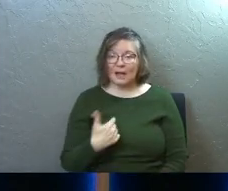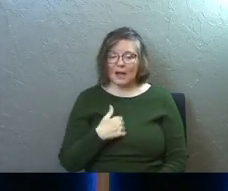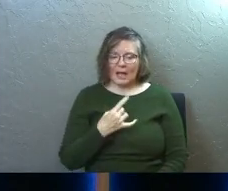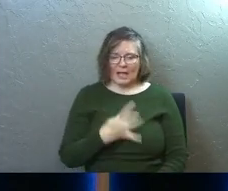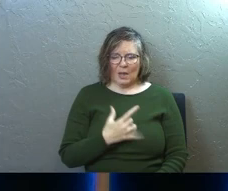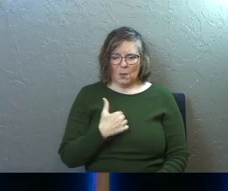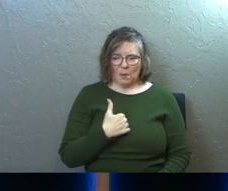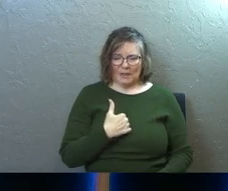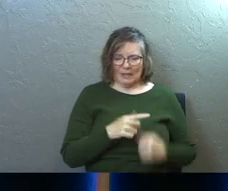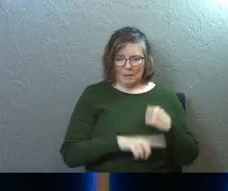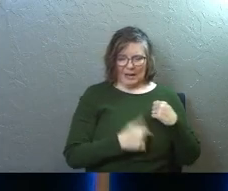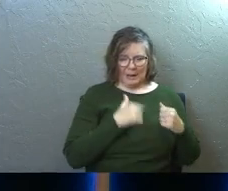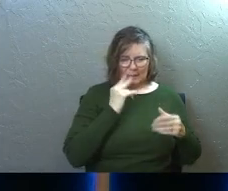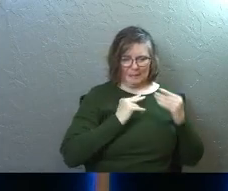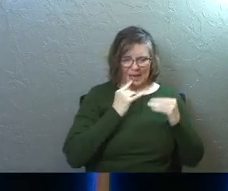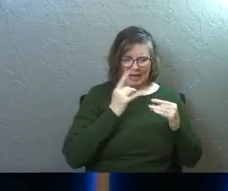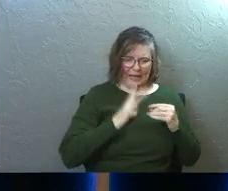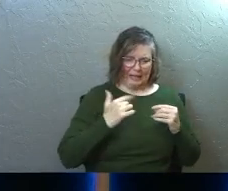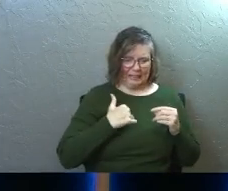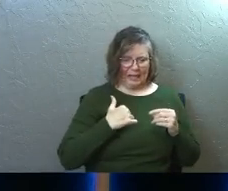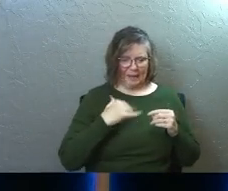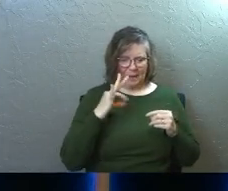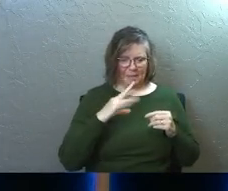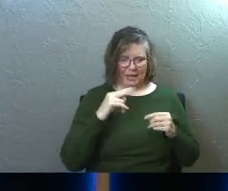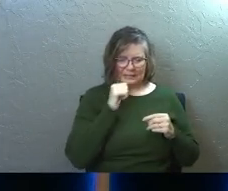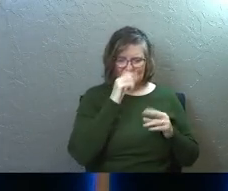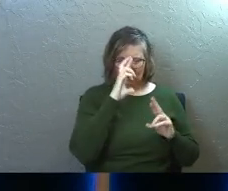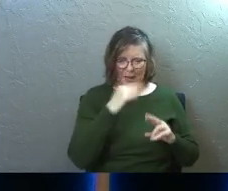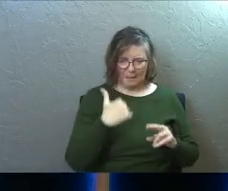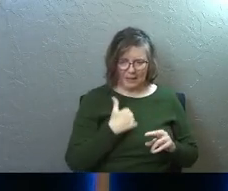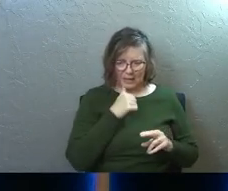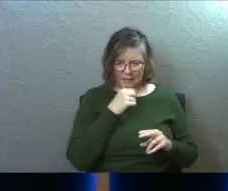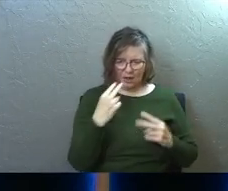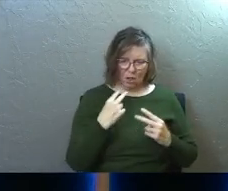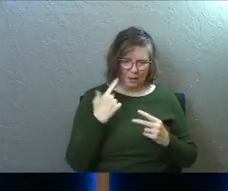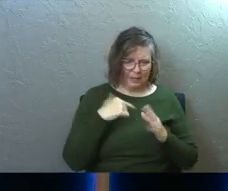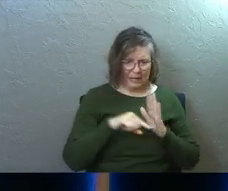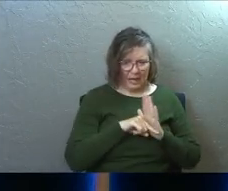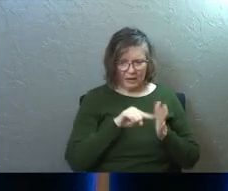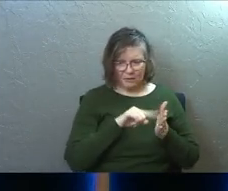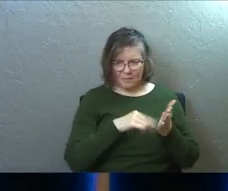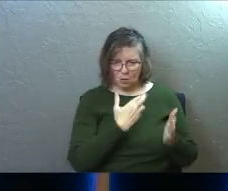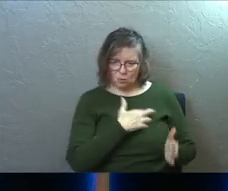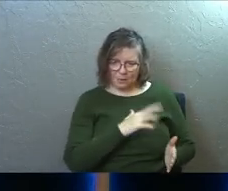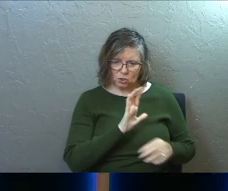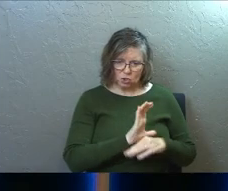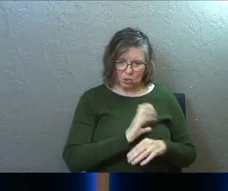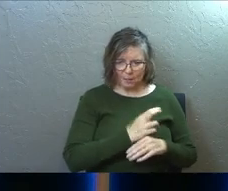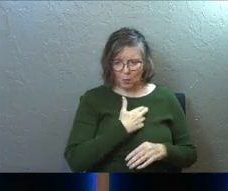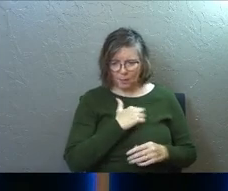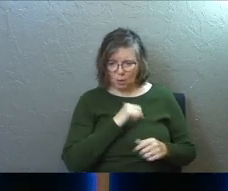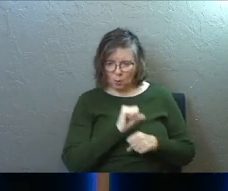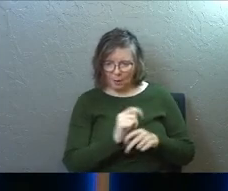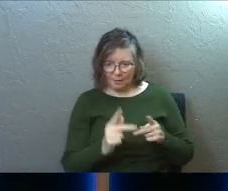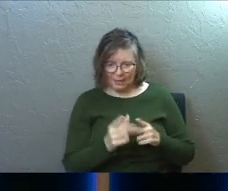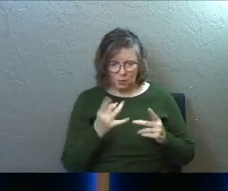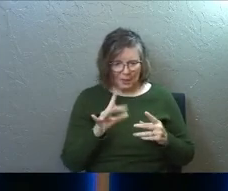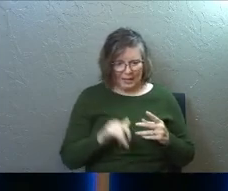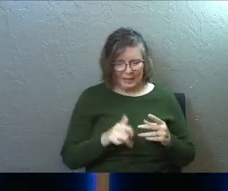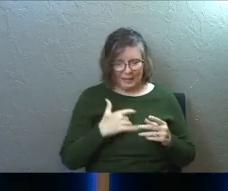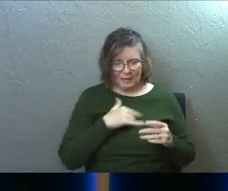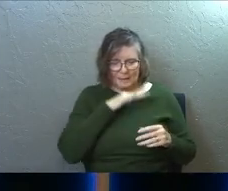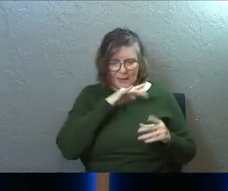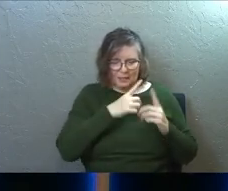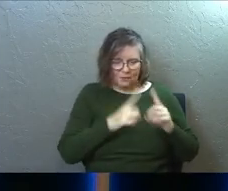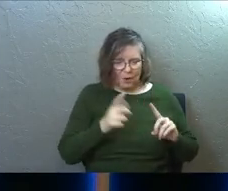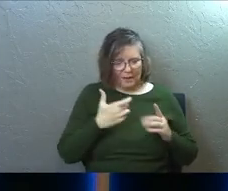I hate what this is doing to me. I hate the fact that my pastors disrespect me. I hate what this is doing to my reputation at the church, my reputation at the workplace. I hate the